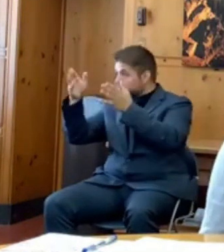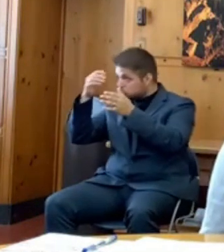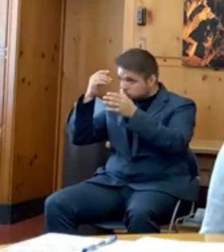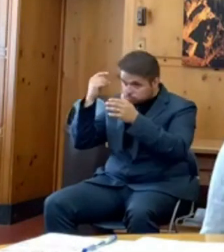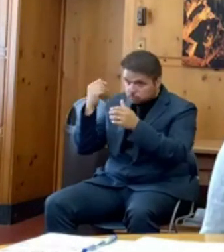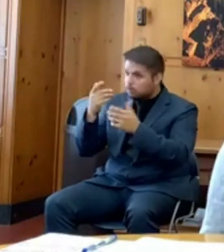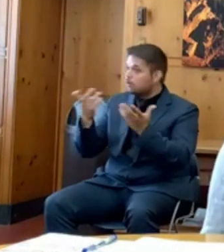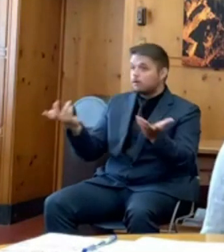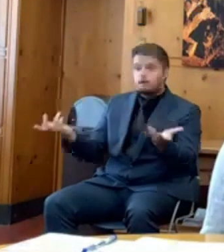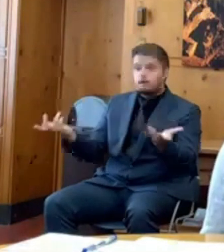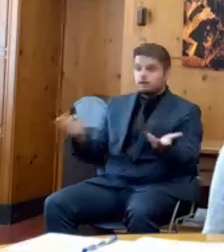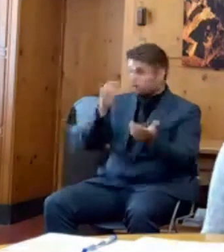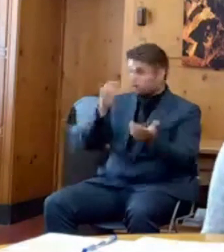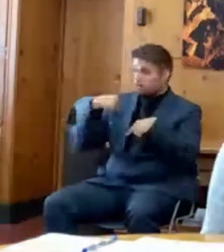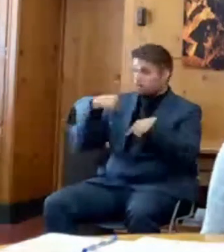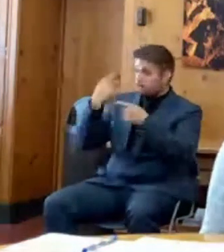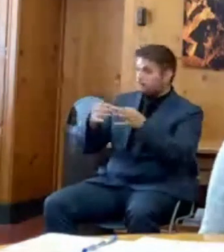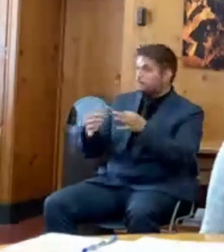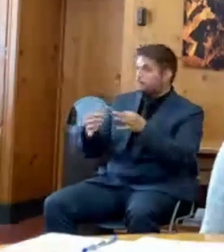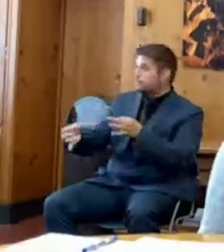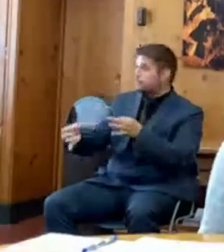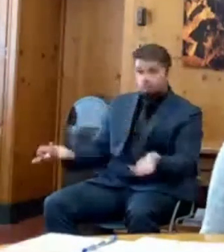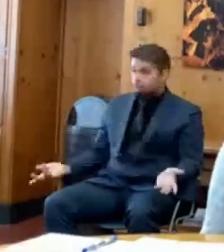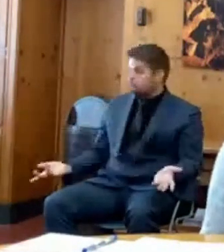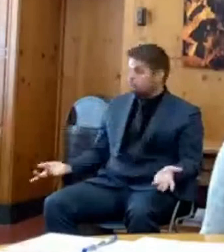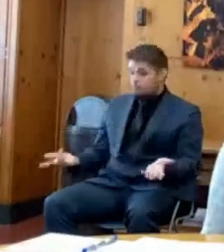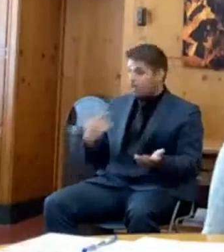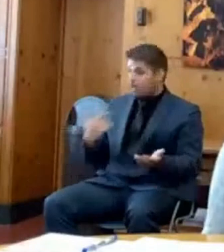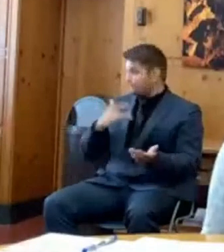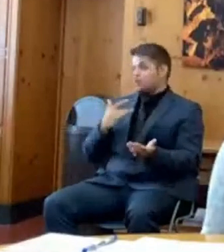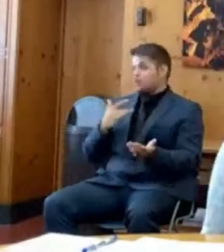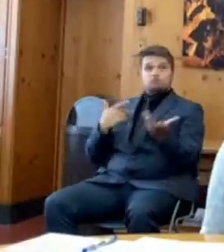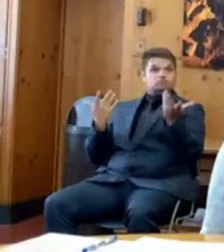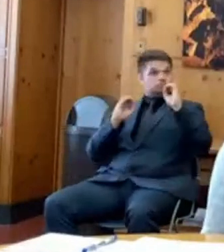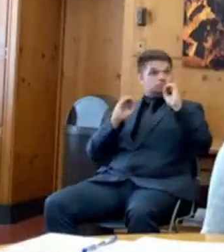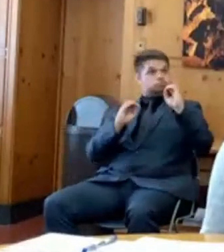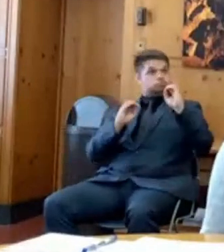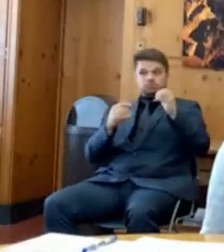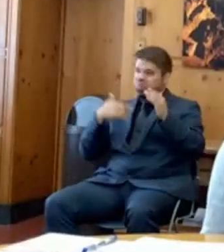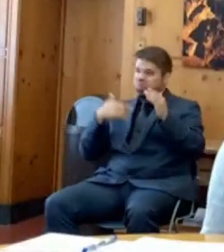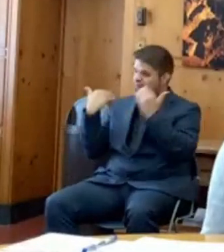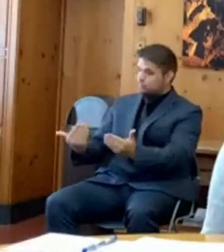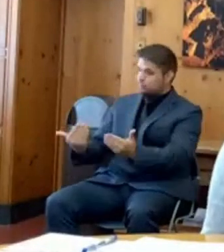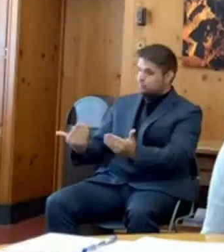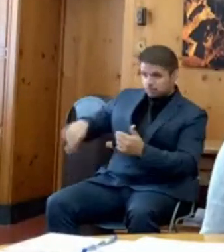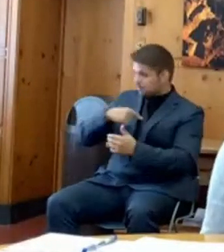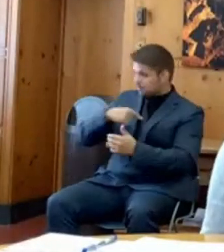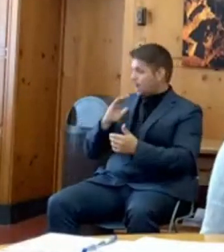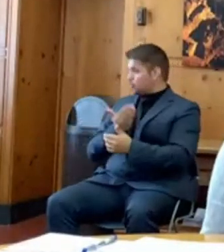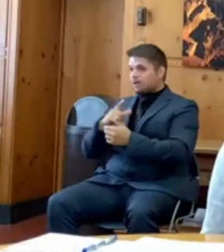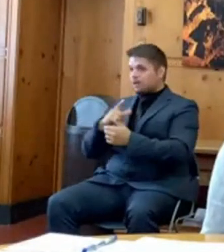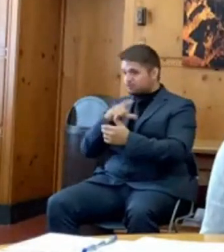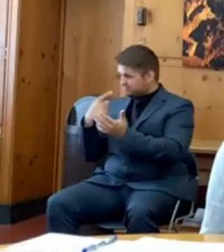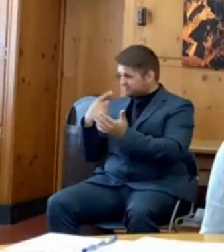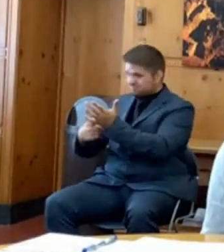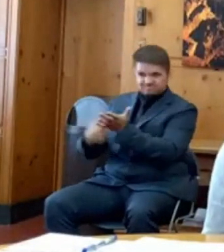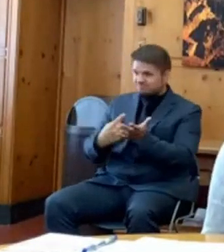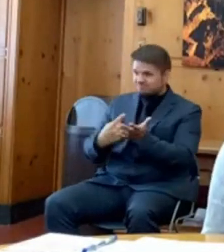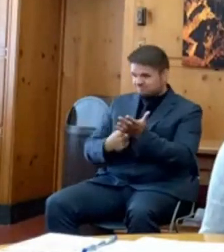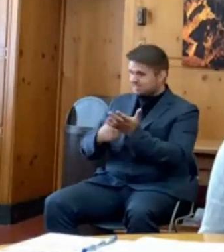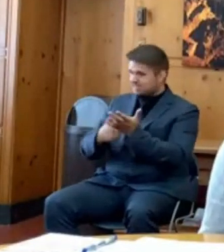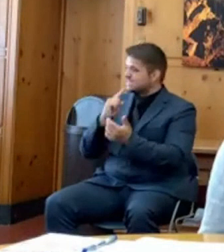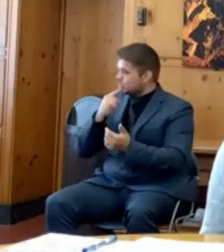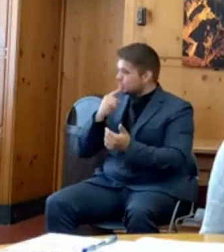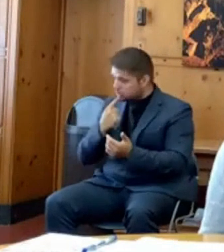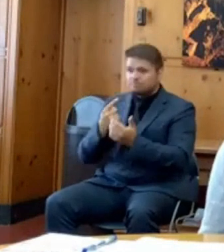going to require either the legislature or myself taking other drastic budget measures.